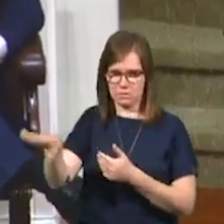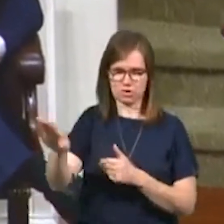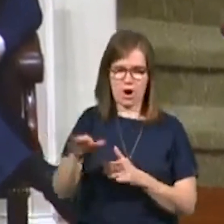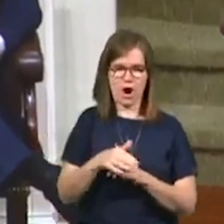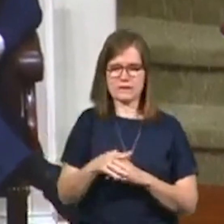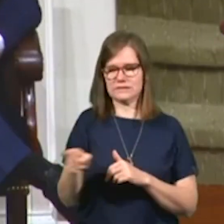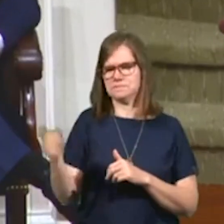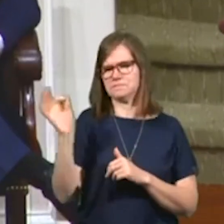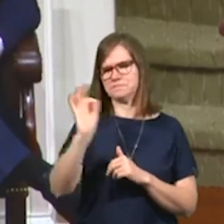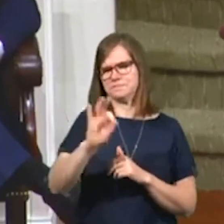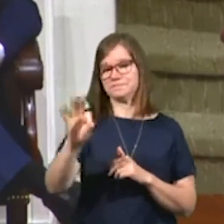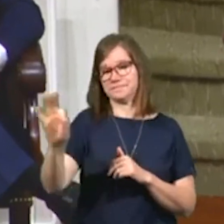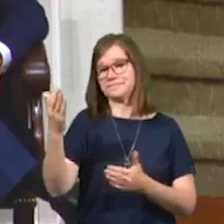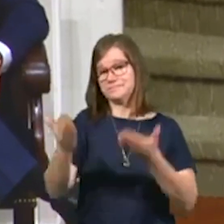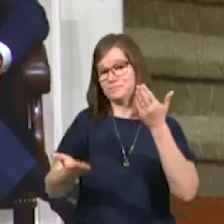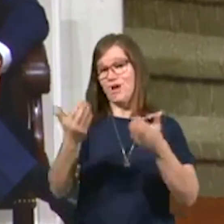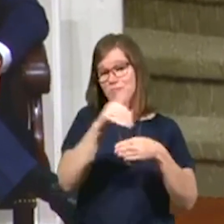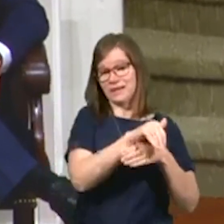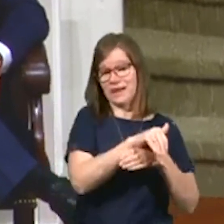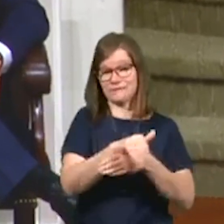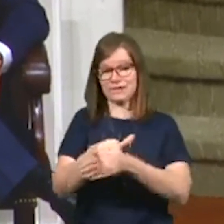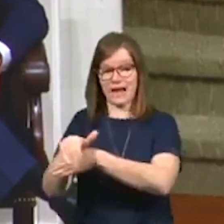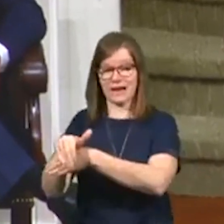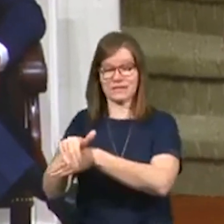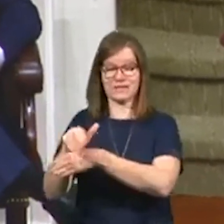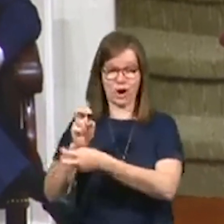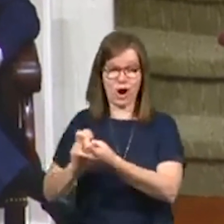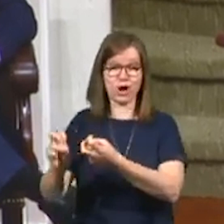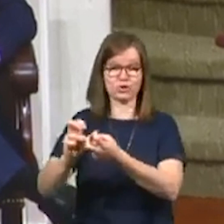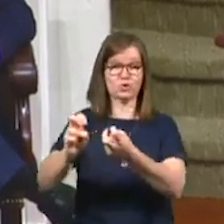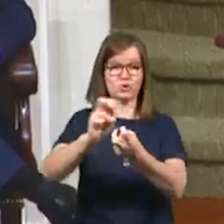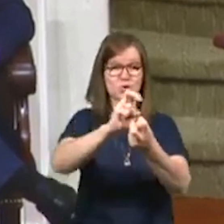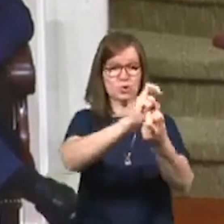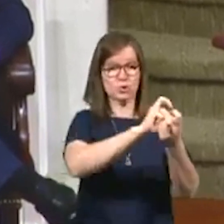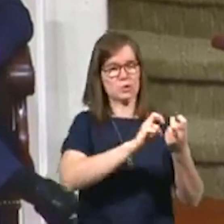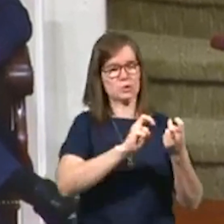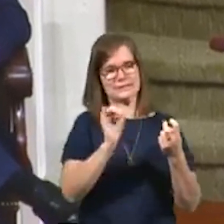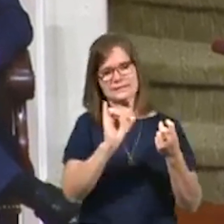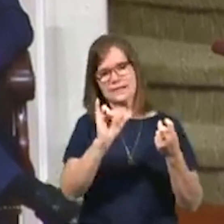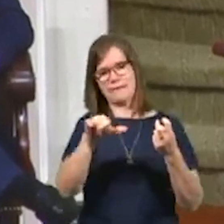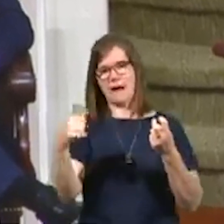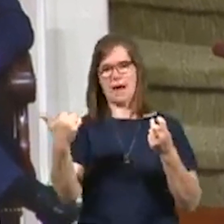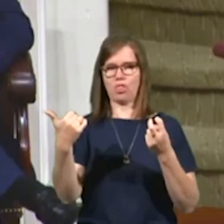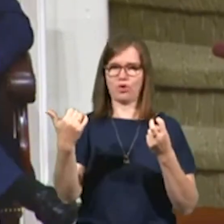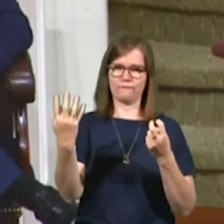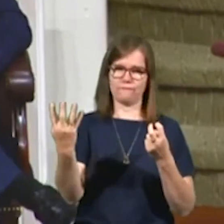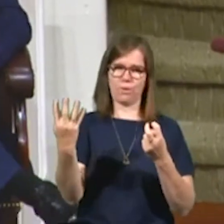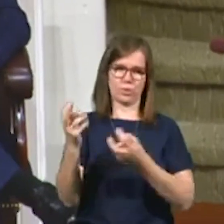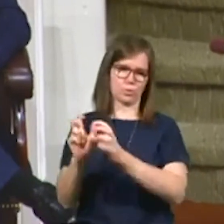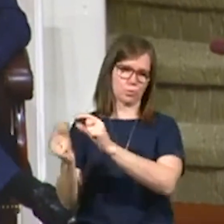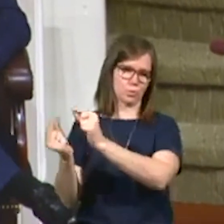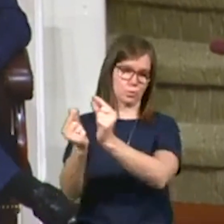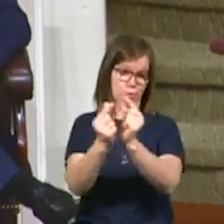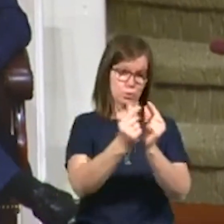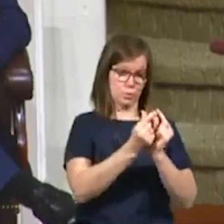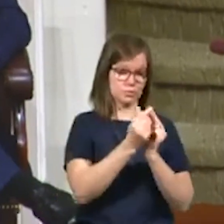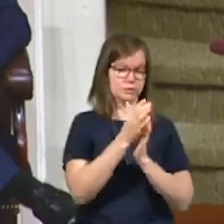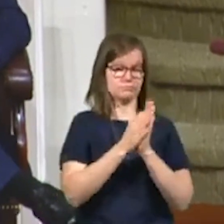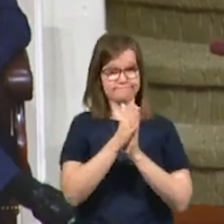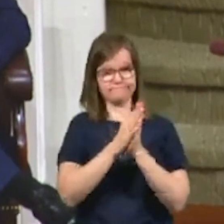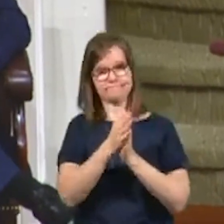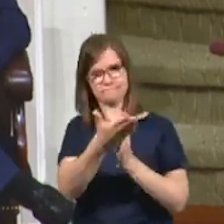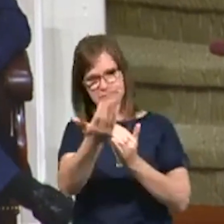He's been preaching probably every single night. They're on tour along with the other tour groups that have gone out. And so we're anxious to get him back